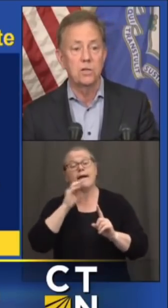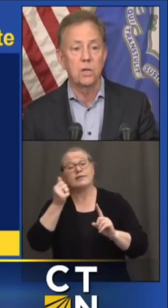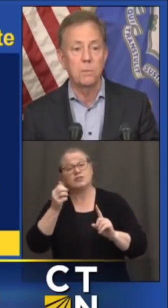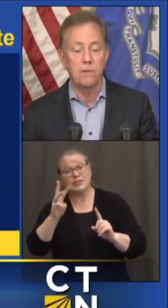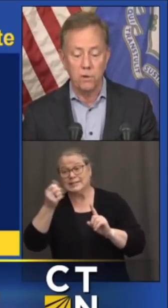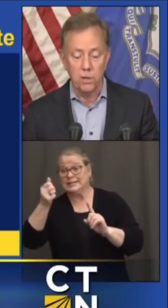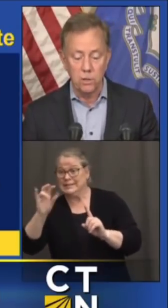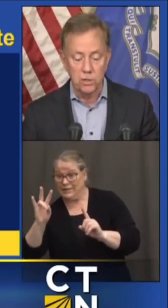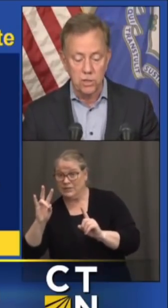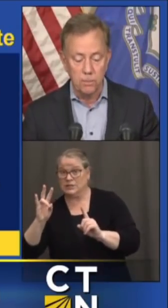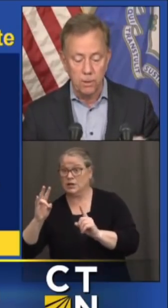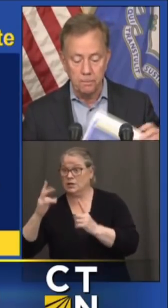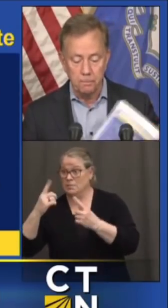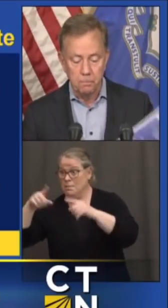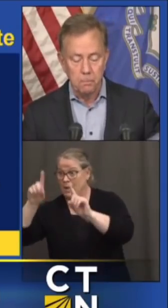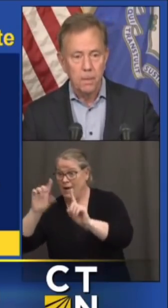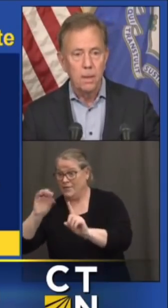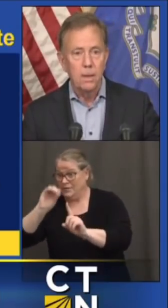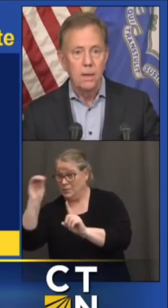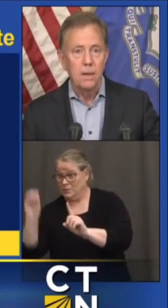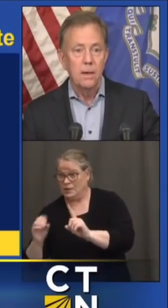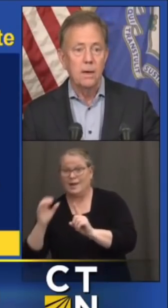it is going to be a very good summer.